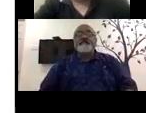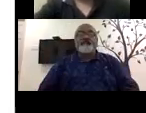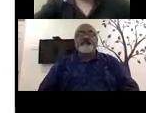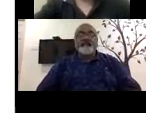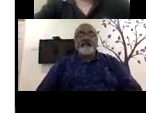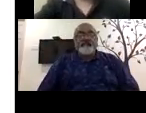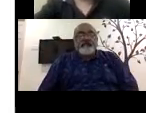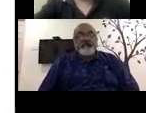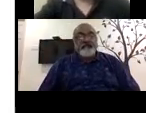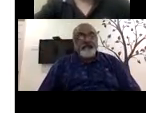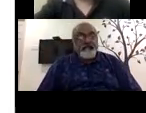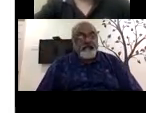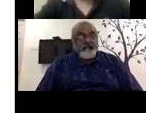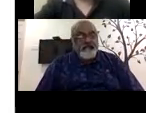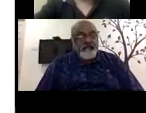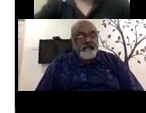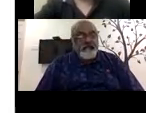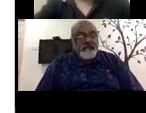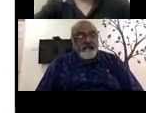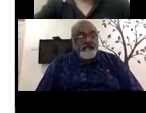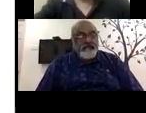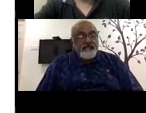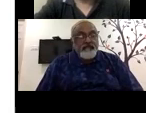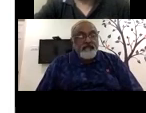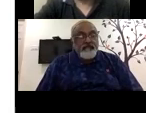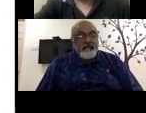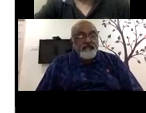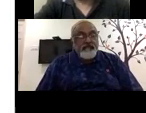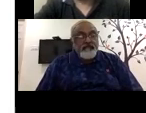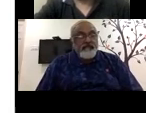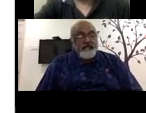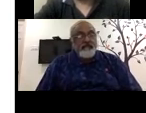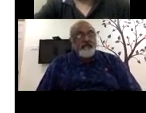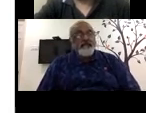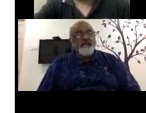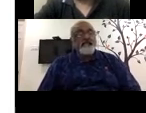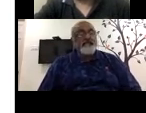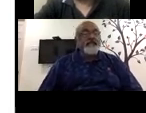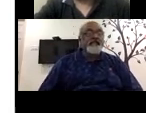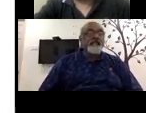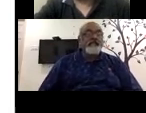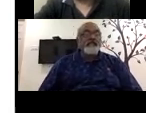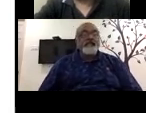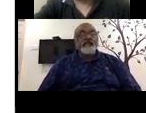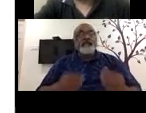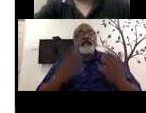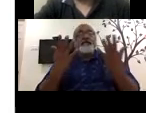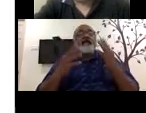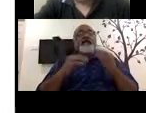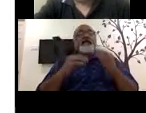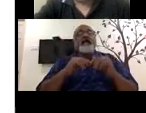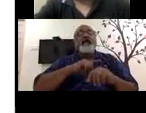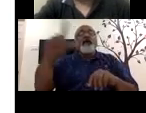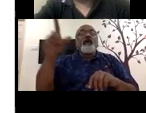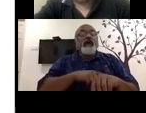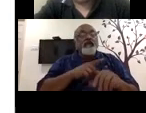It's a very practical to the point solution, um, because it might be a long term process where